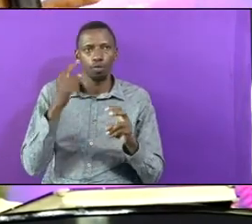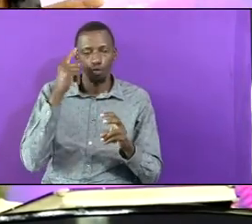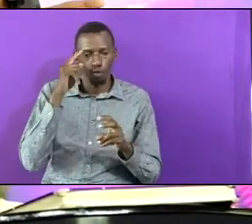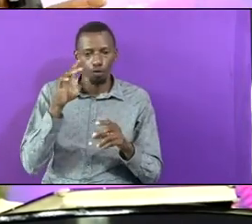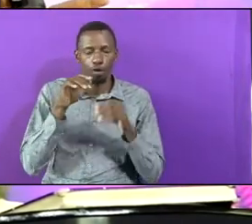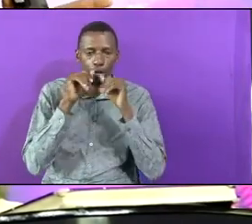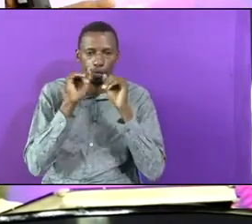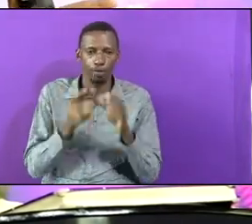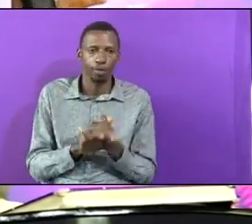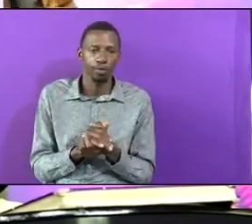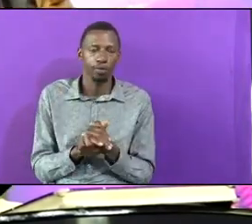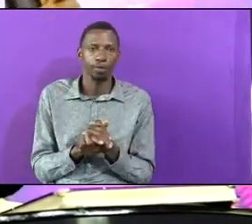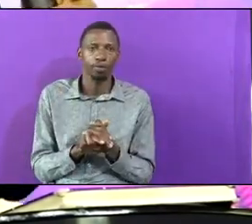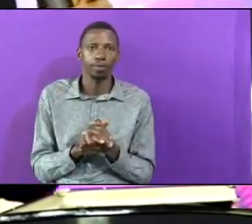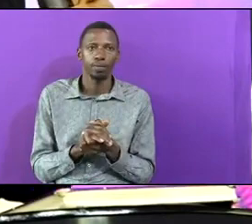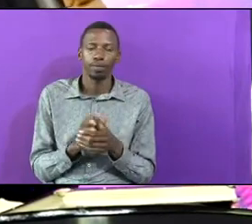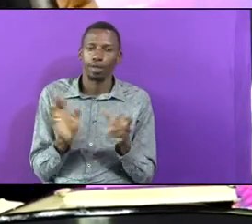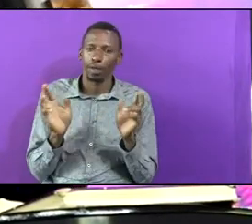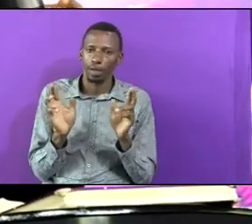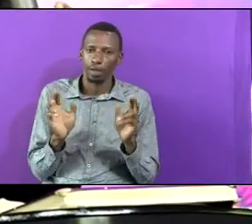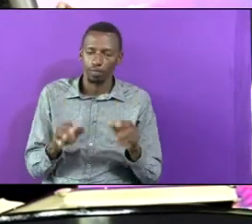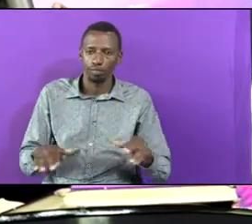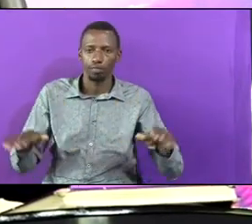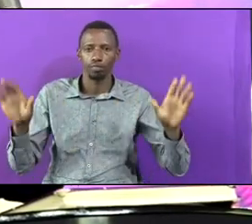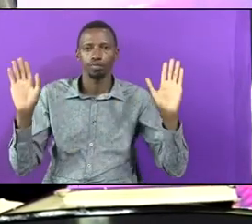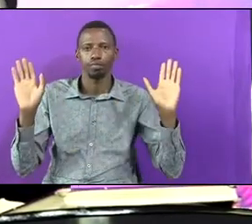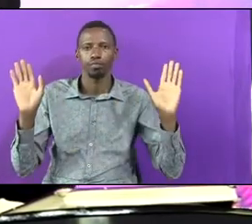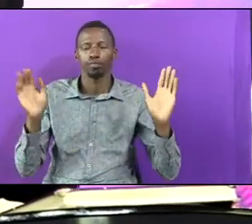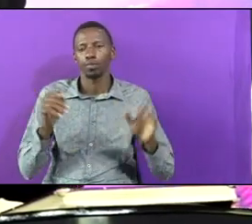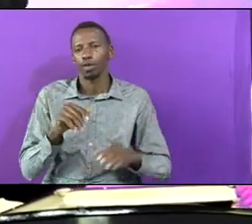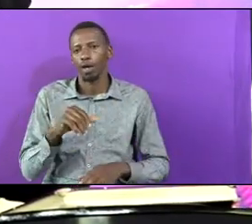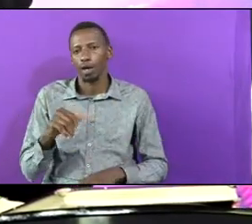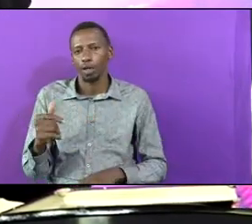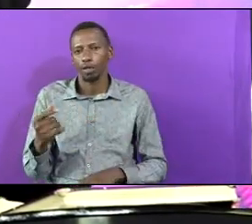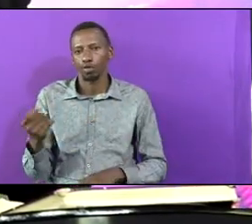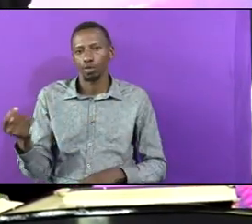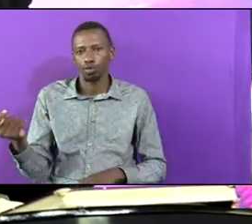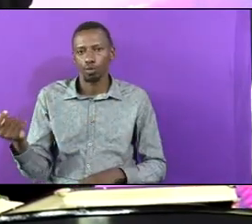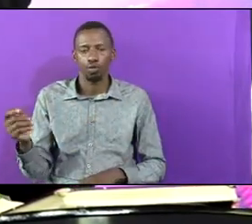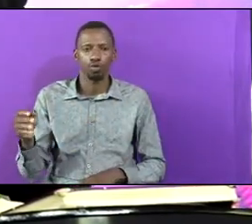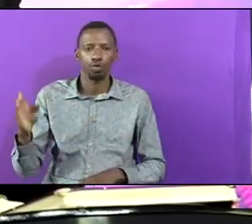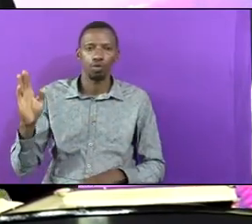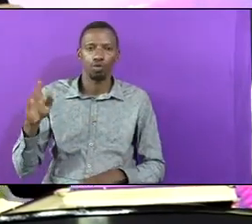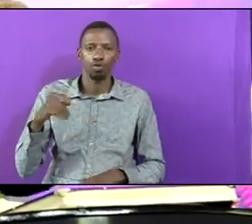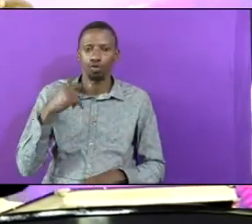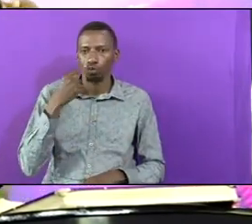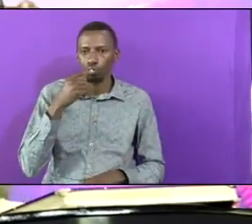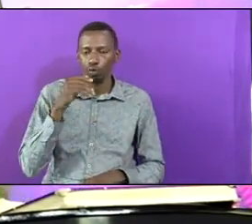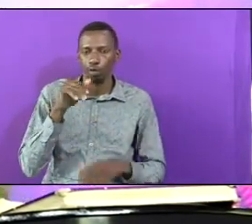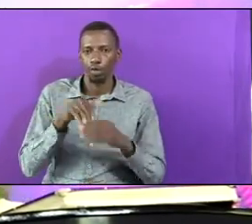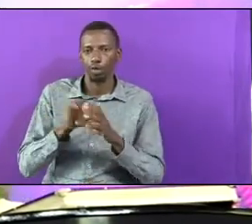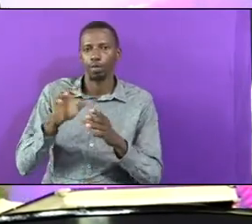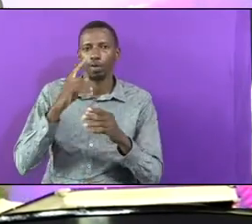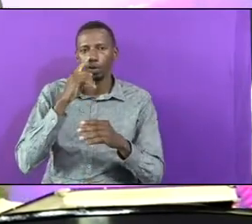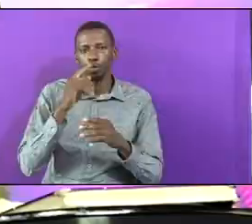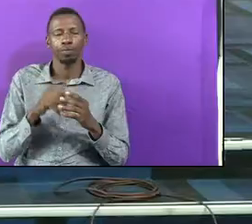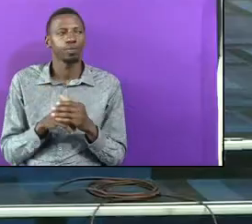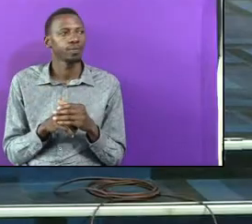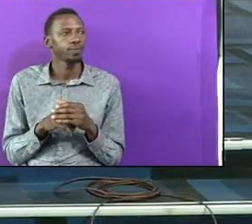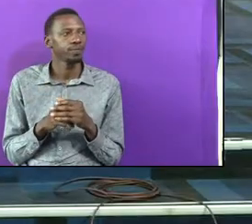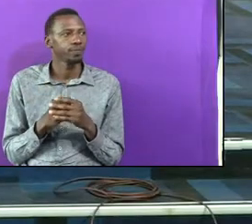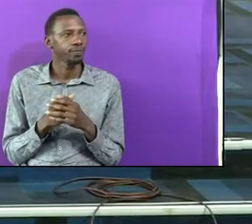Willing To Give Up The Other Gods That May Be At Home We Are Singing Stanza Two As We Respond